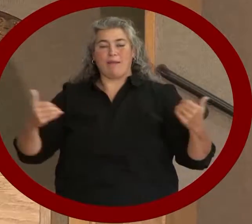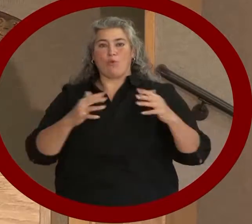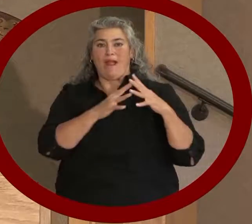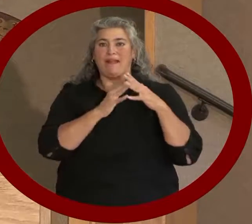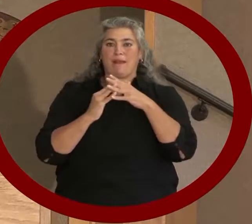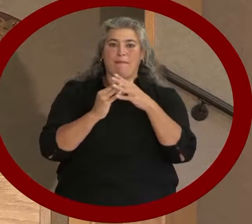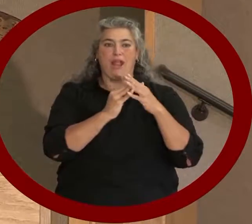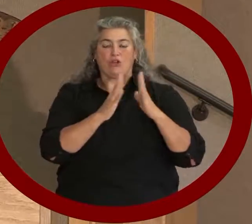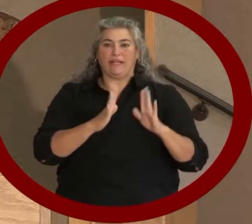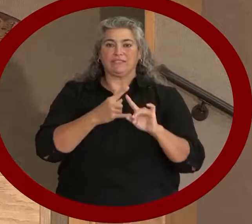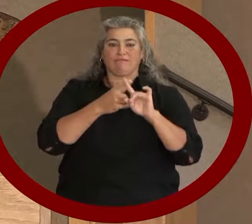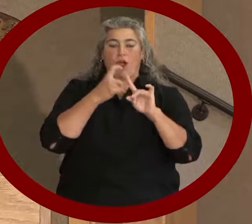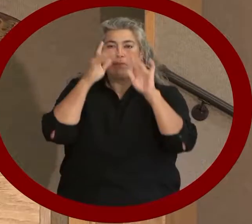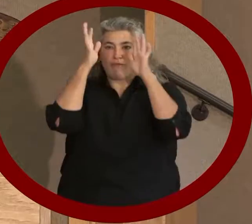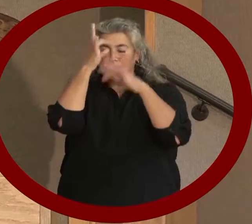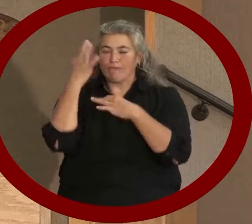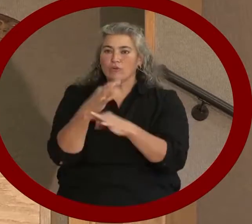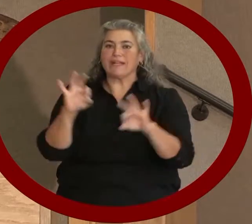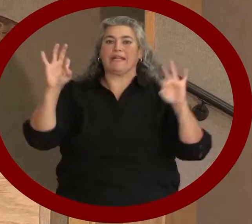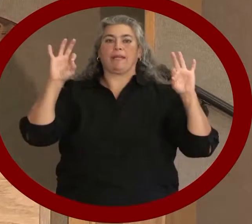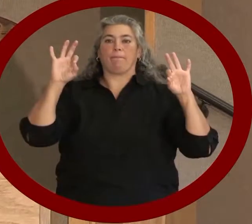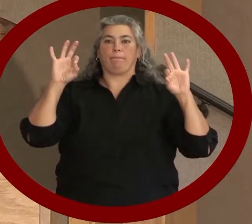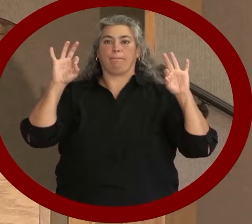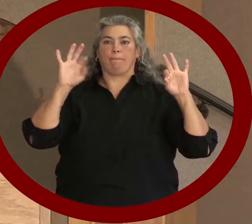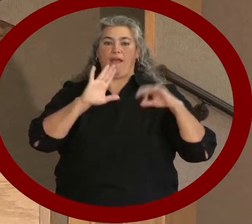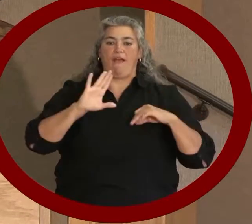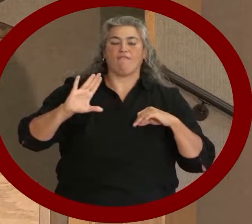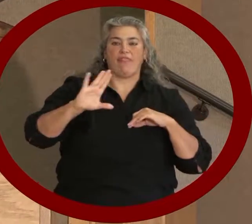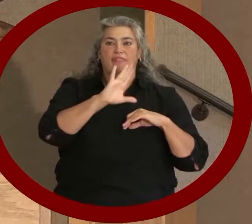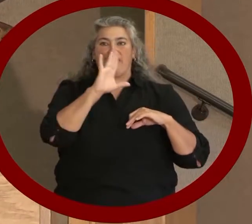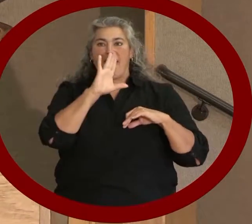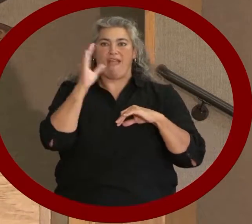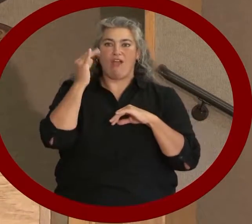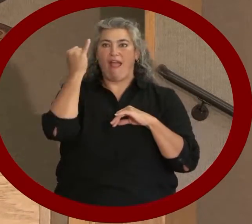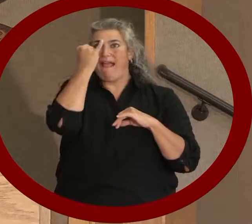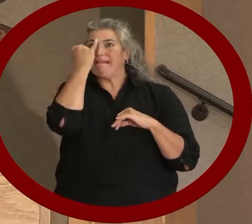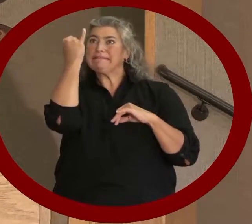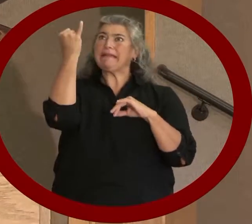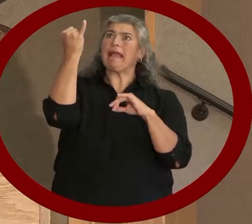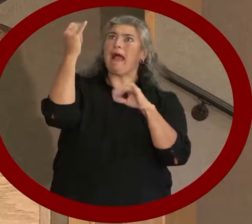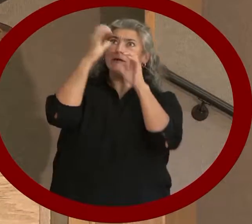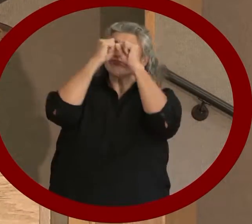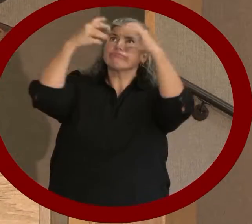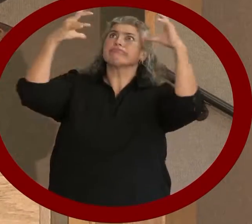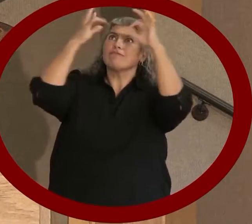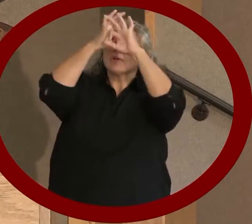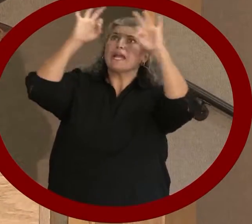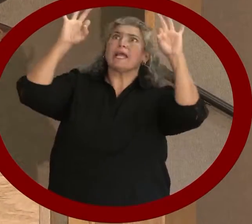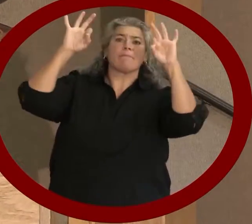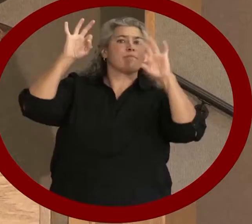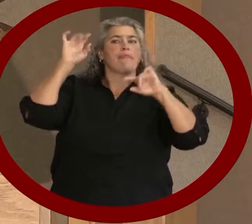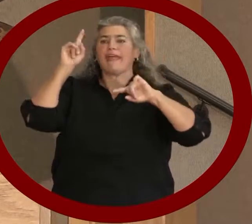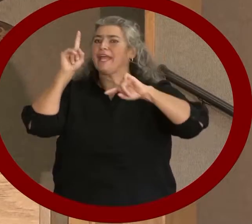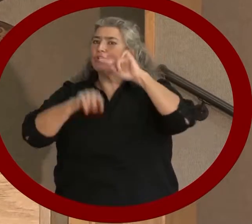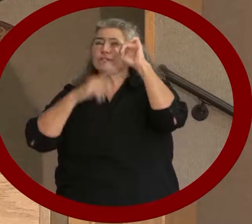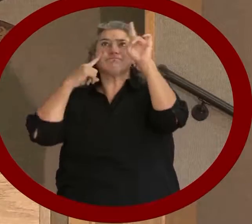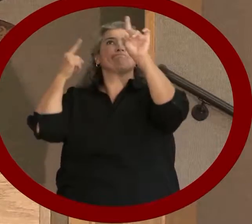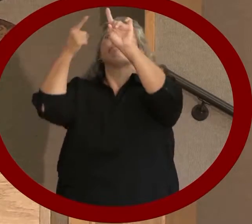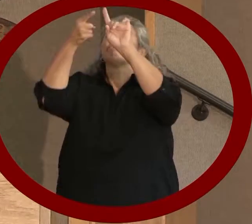glimpse but could not grasp. Once again, we rejoice as the barriers